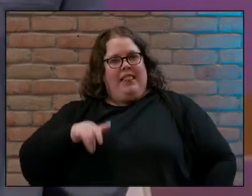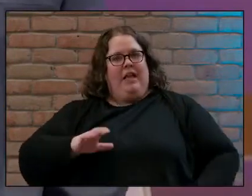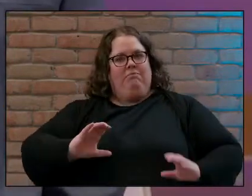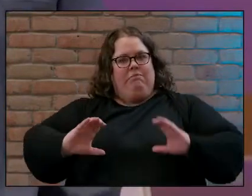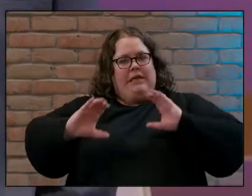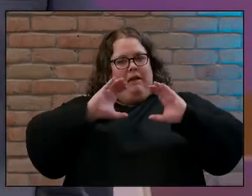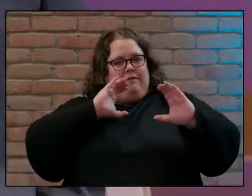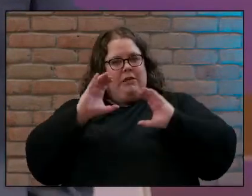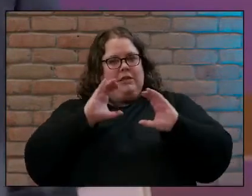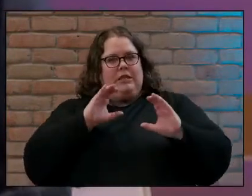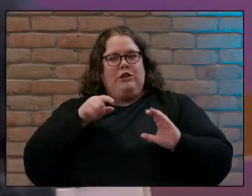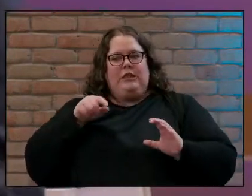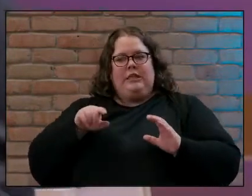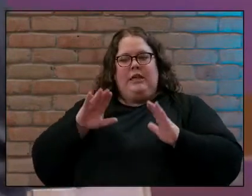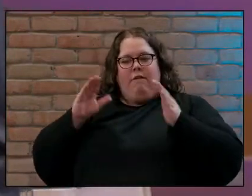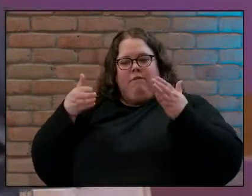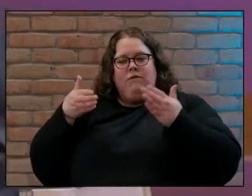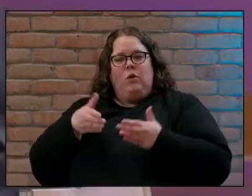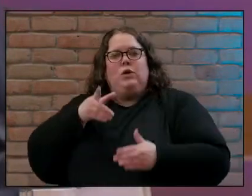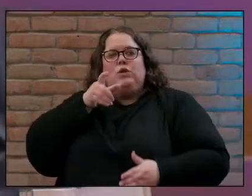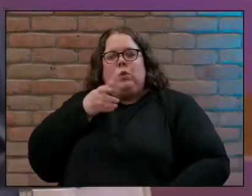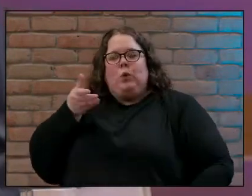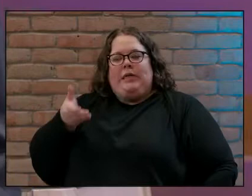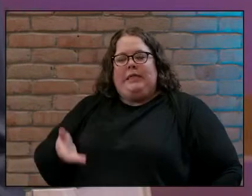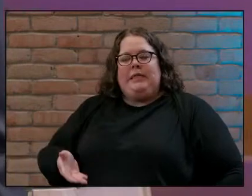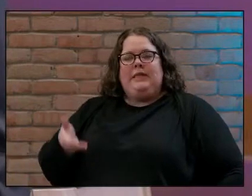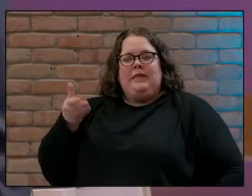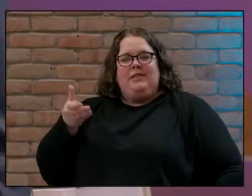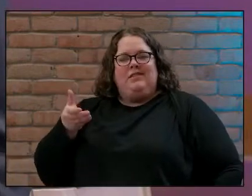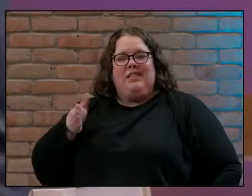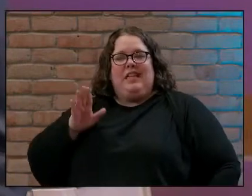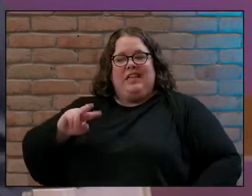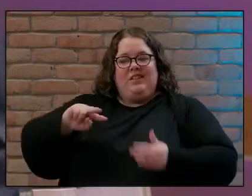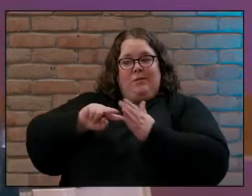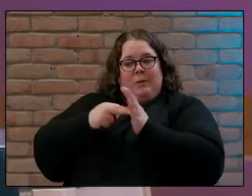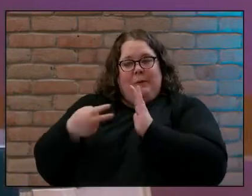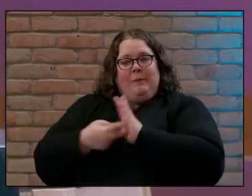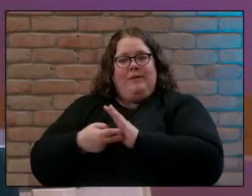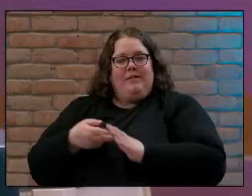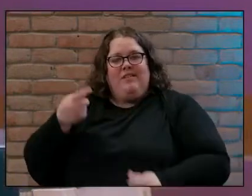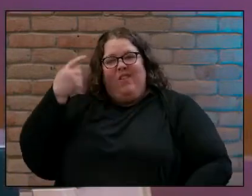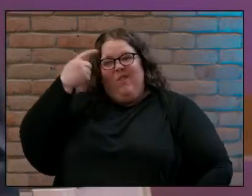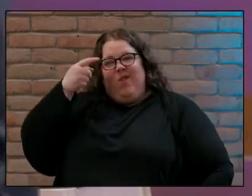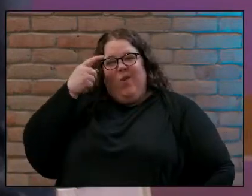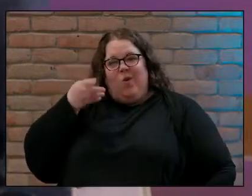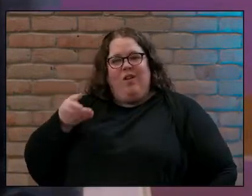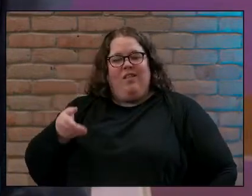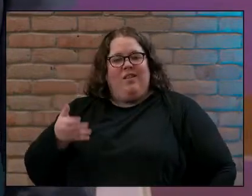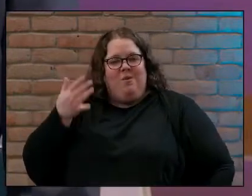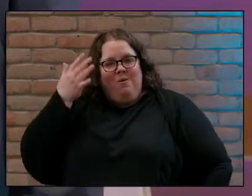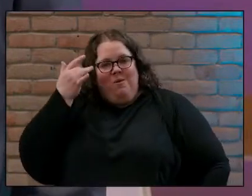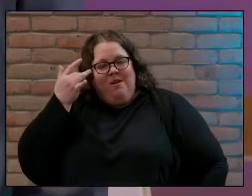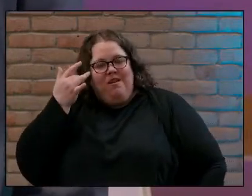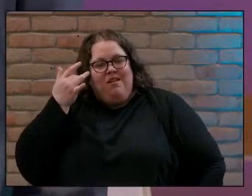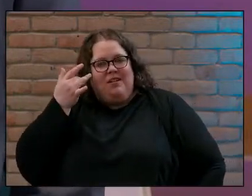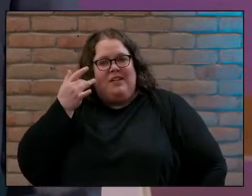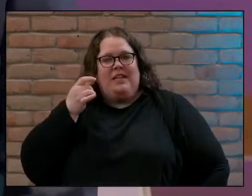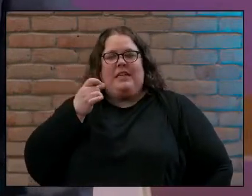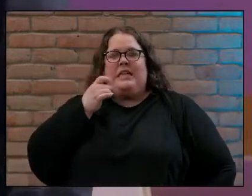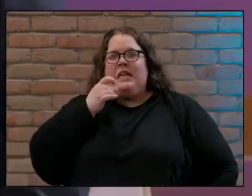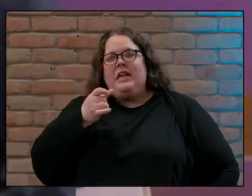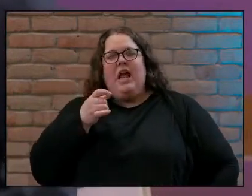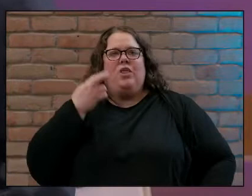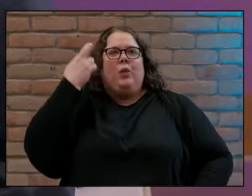focused on who he is and what he is there for not on their incompatibilities and not on her